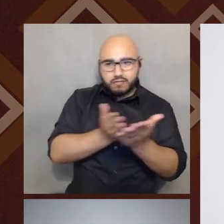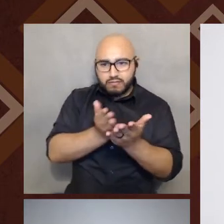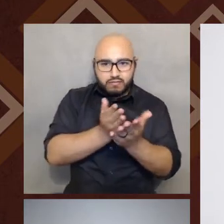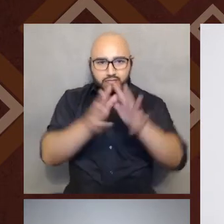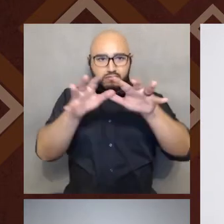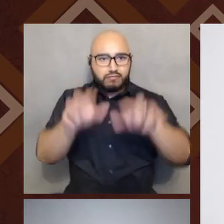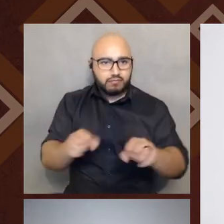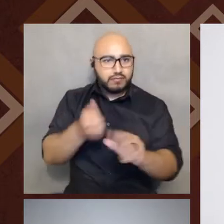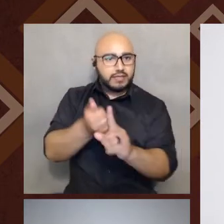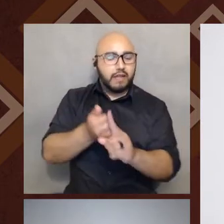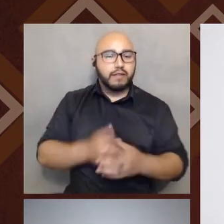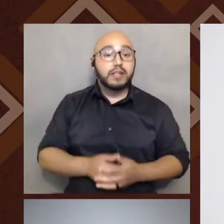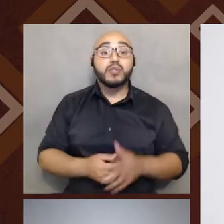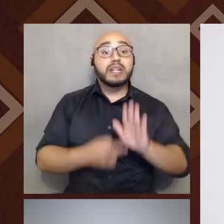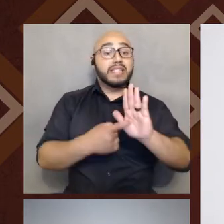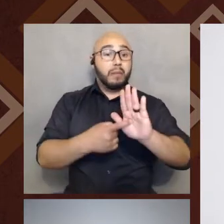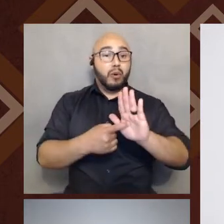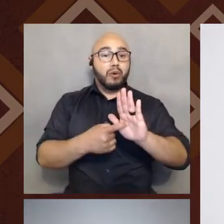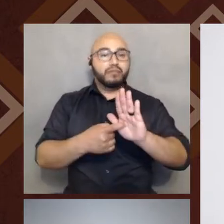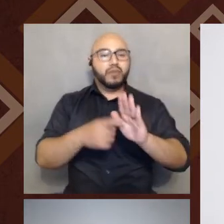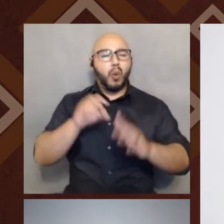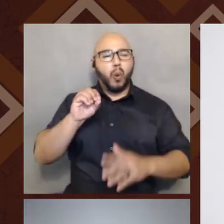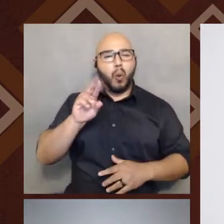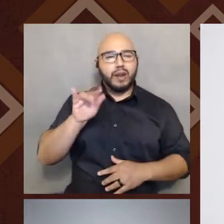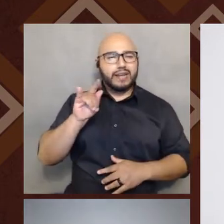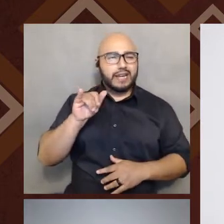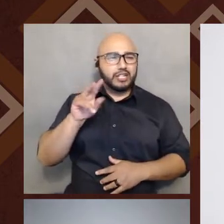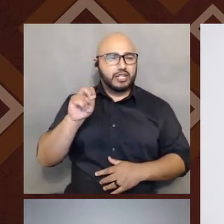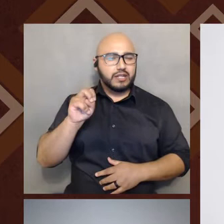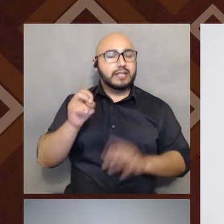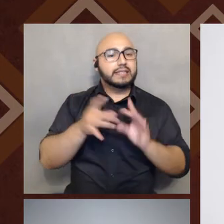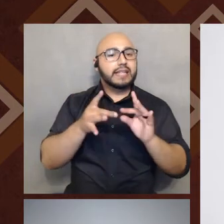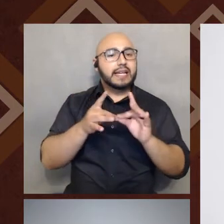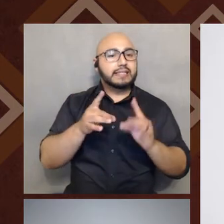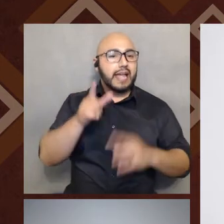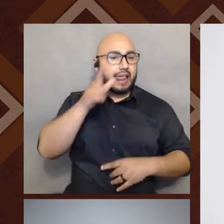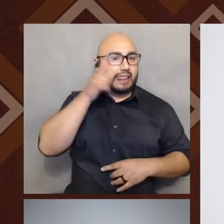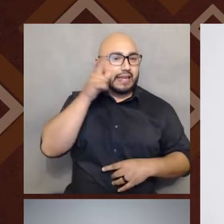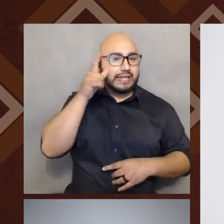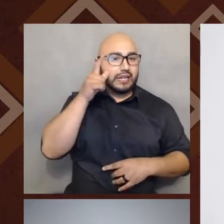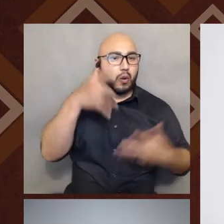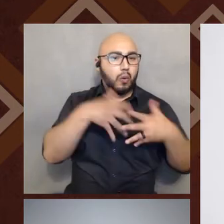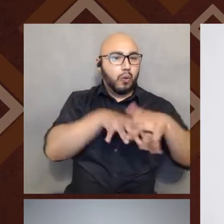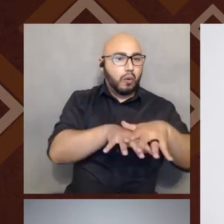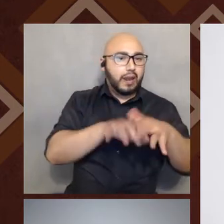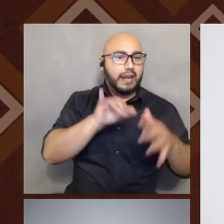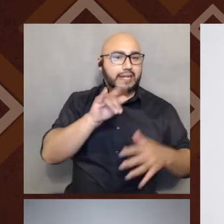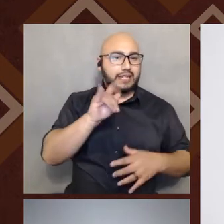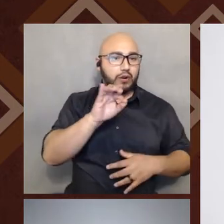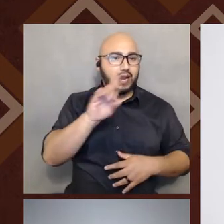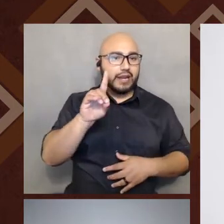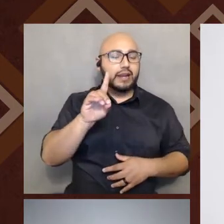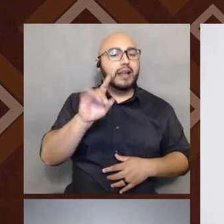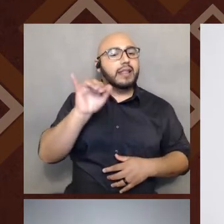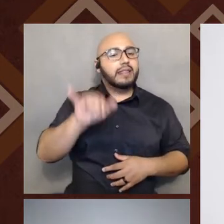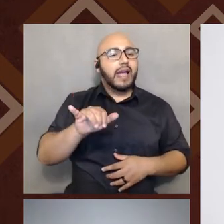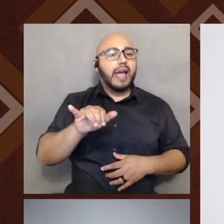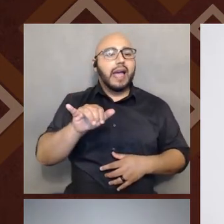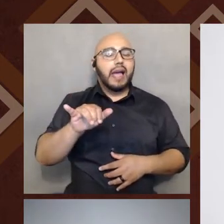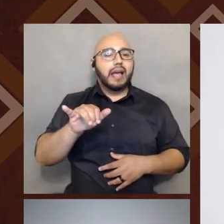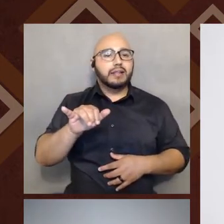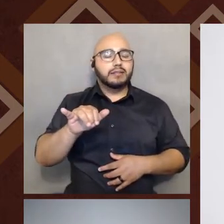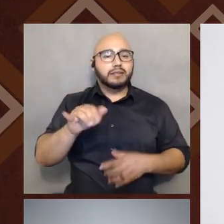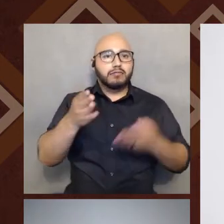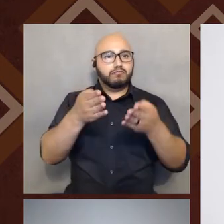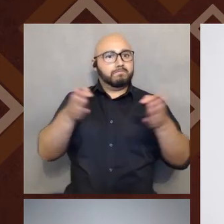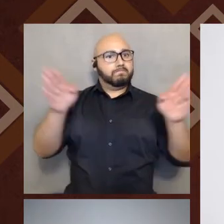example for the first one under orientation. It says Latino integrated, and this is considered kind of a wide lens of understanding